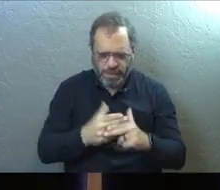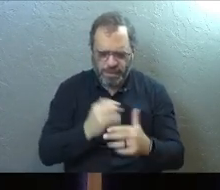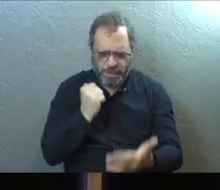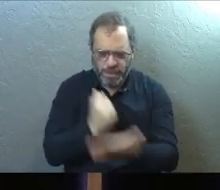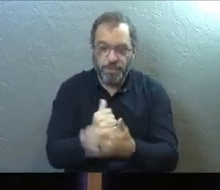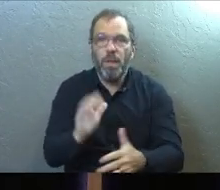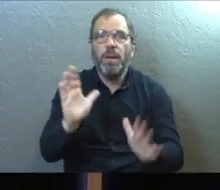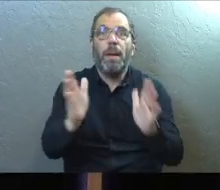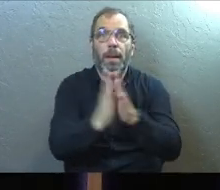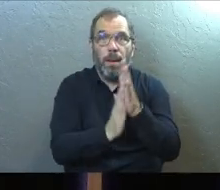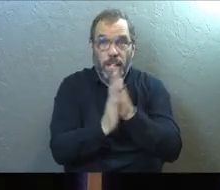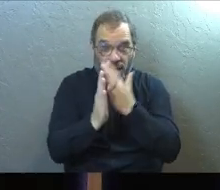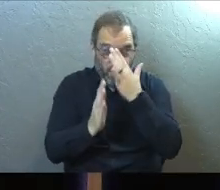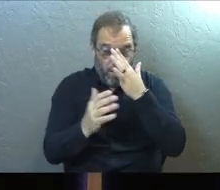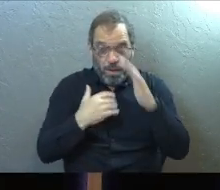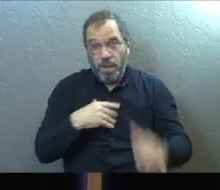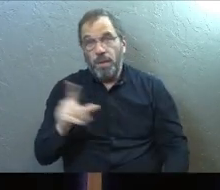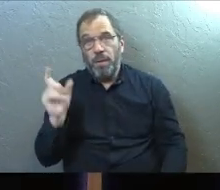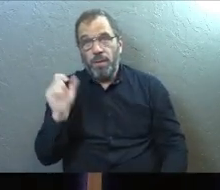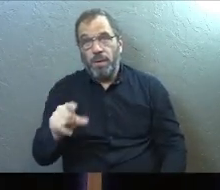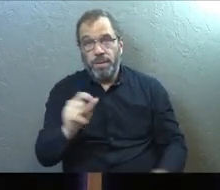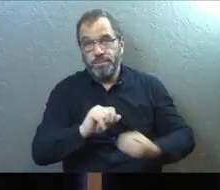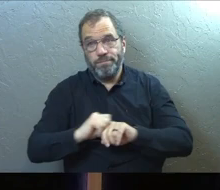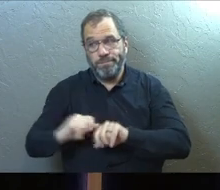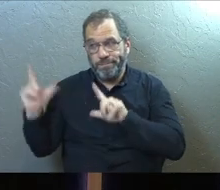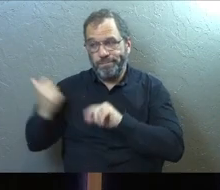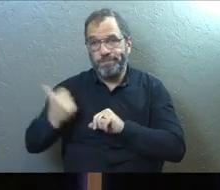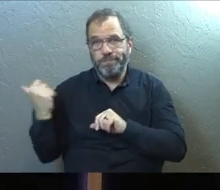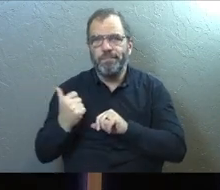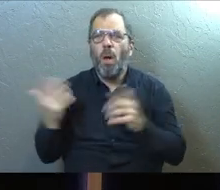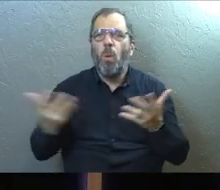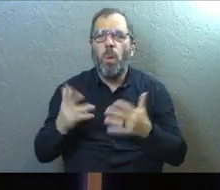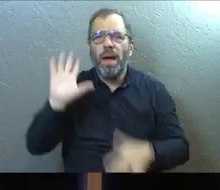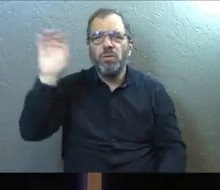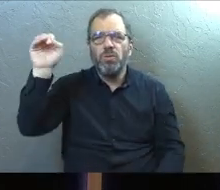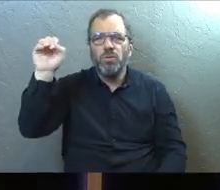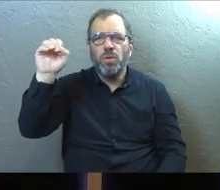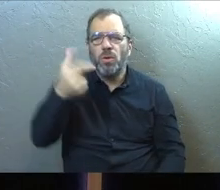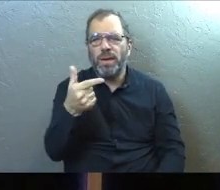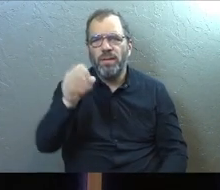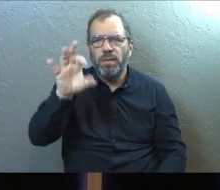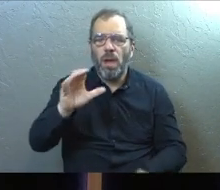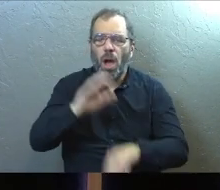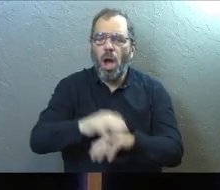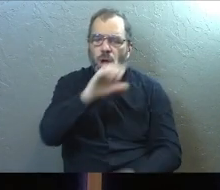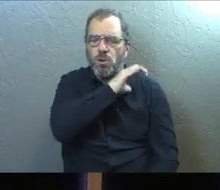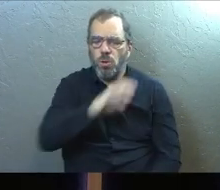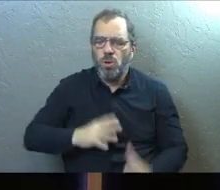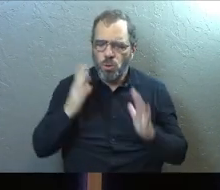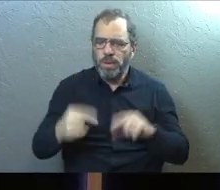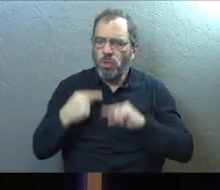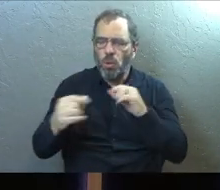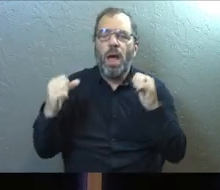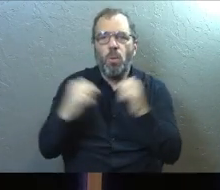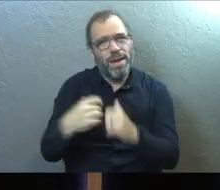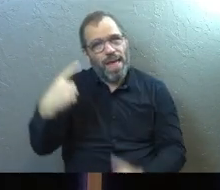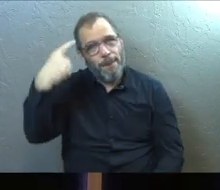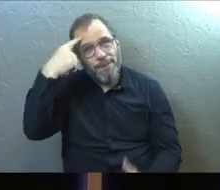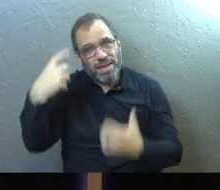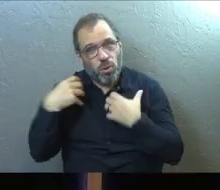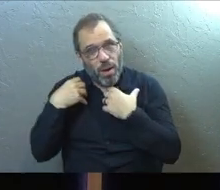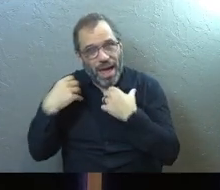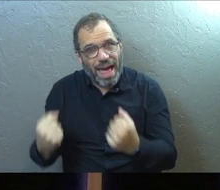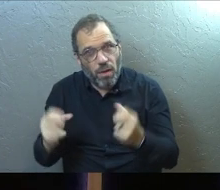Amen. All right. Here's the question right on your screens. What is grace's stance on Christians struggling with mental